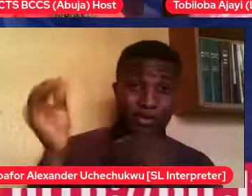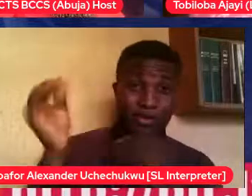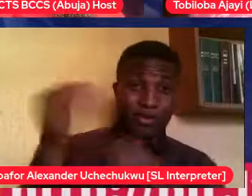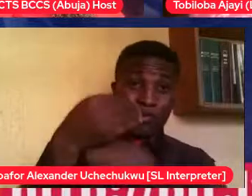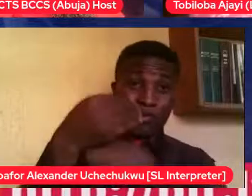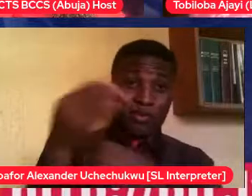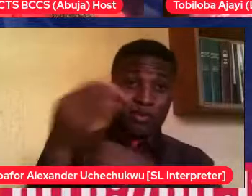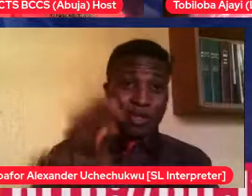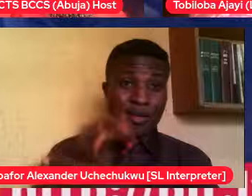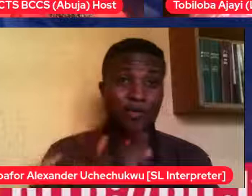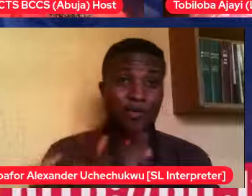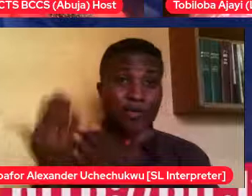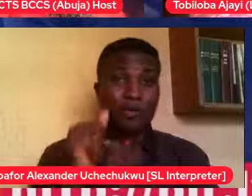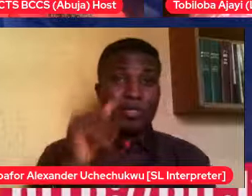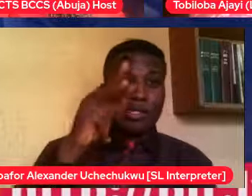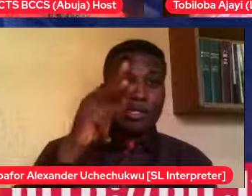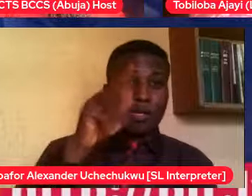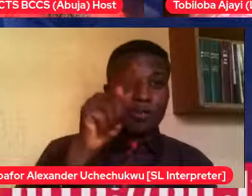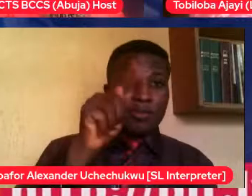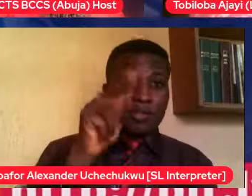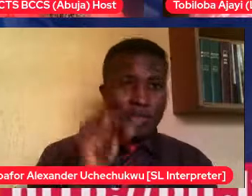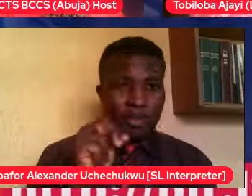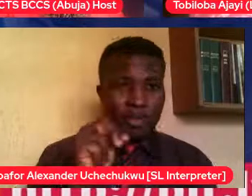kept shouting, Leila, Leila, Leila.